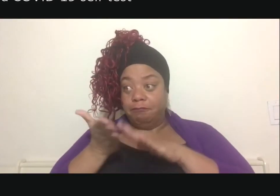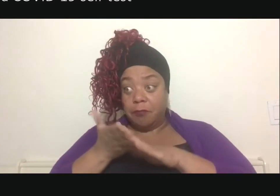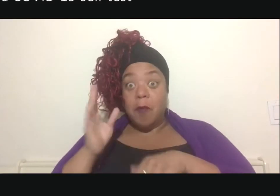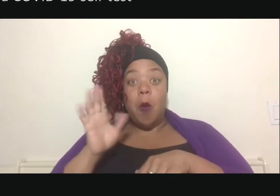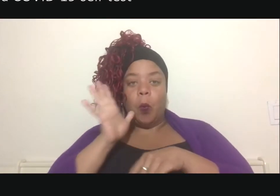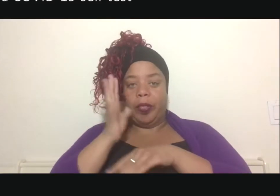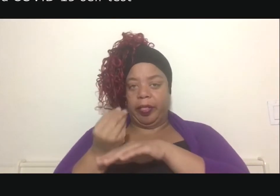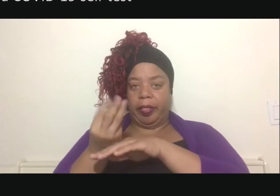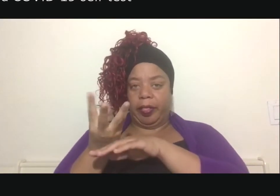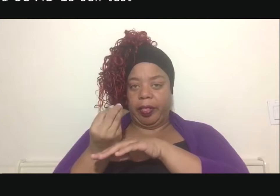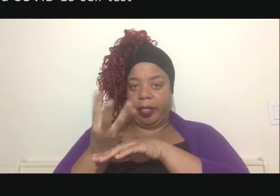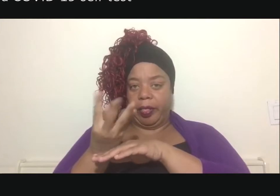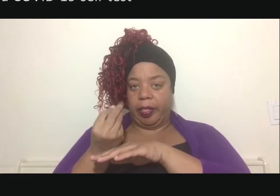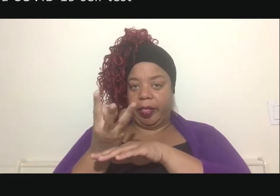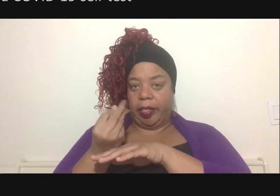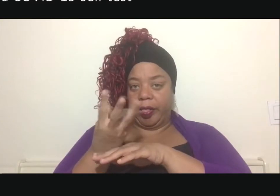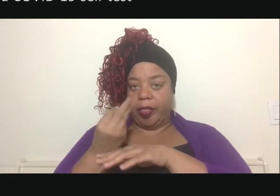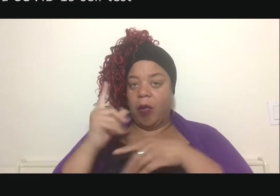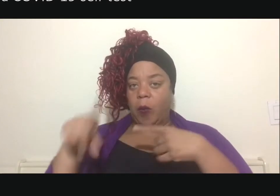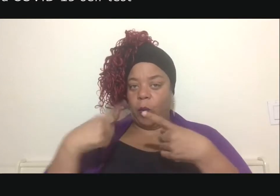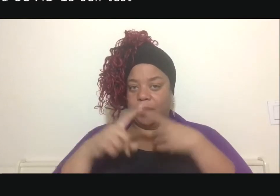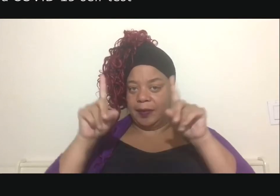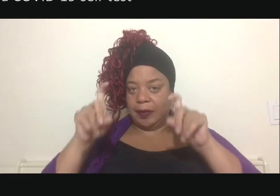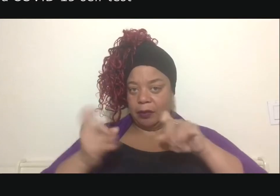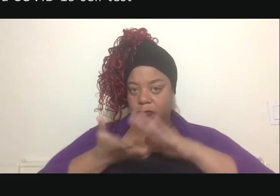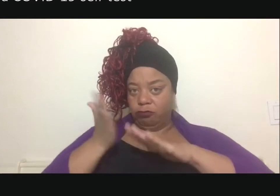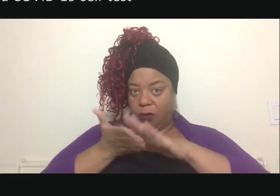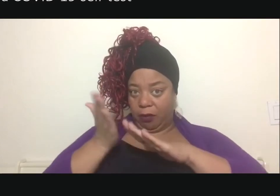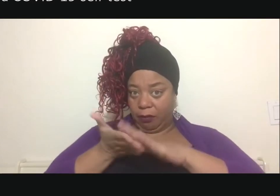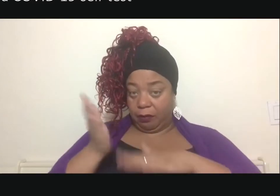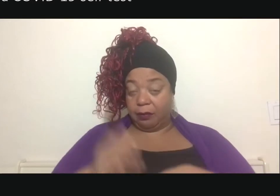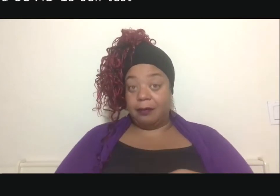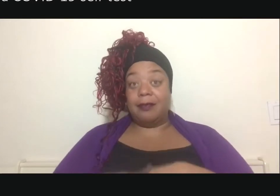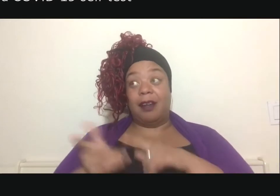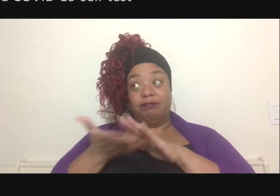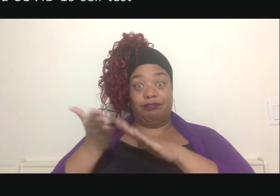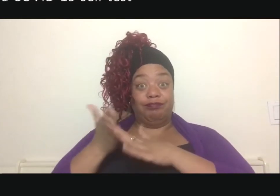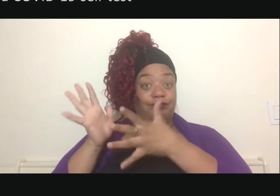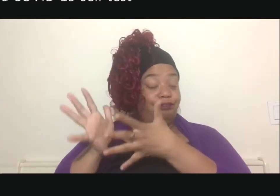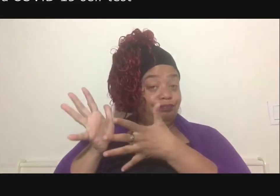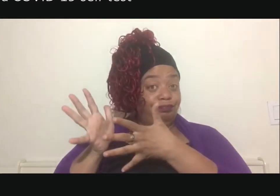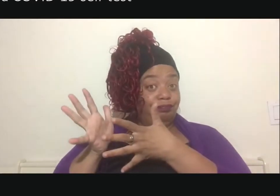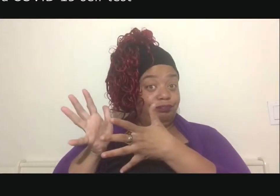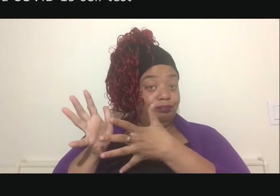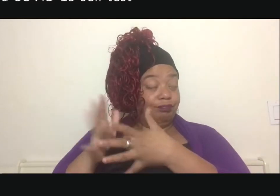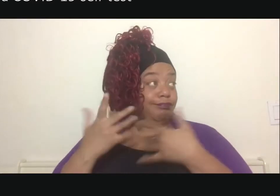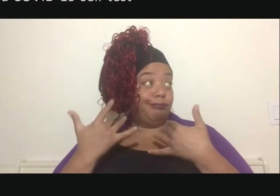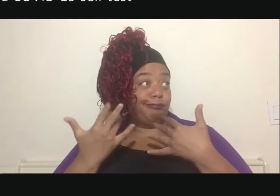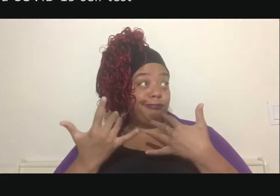Stir the swab around the liquid in the test unit 15 times